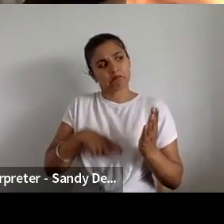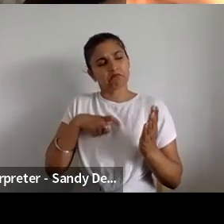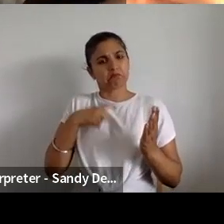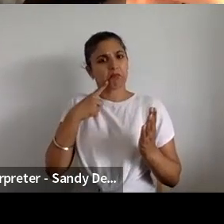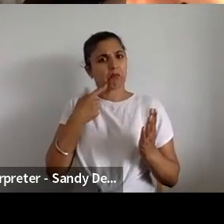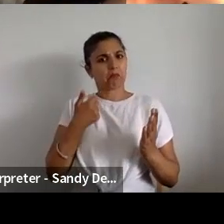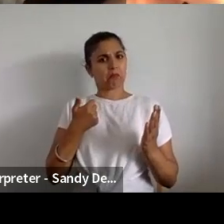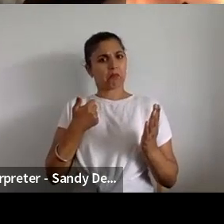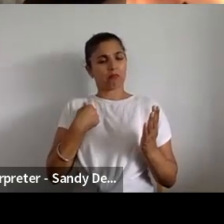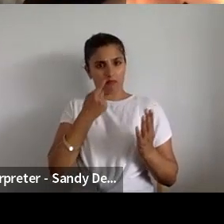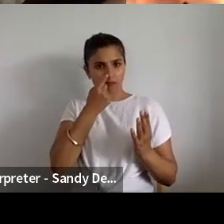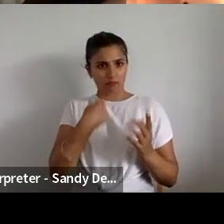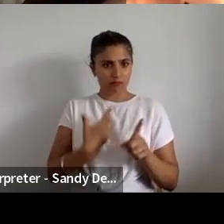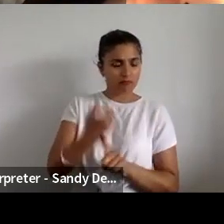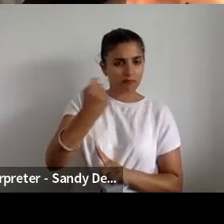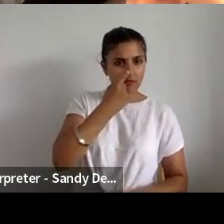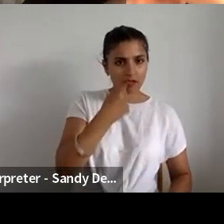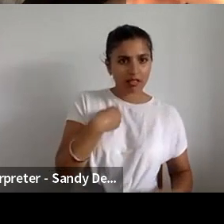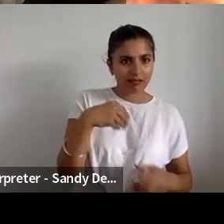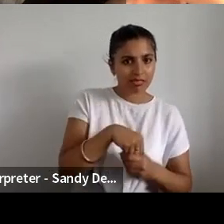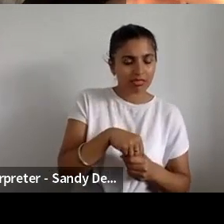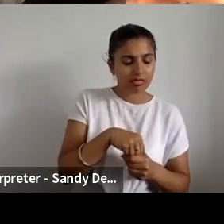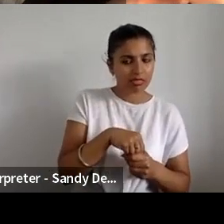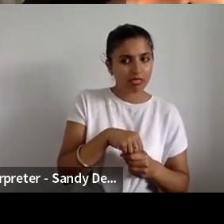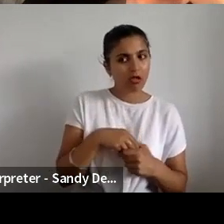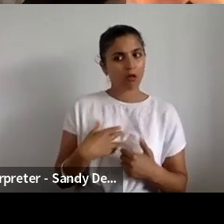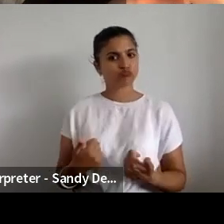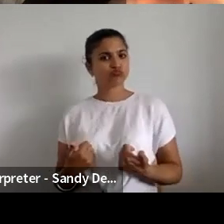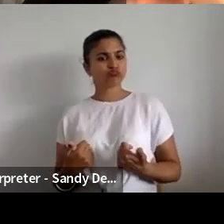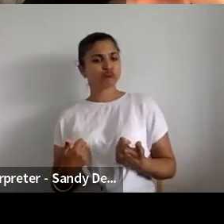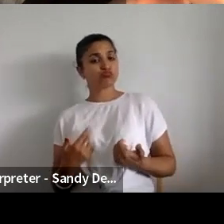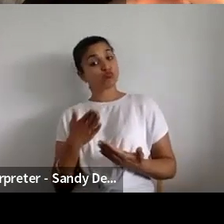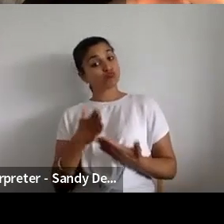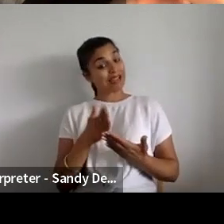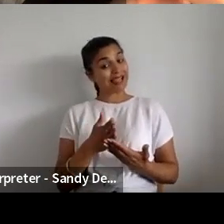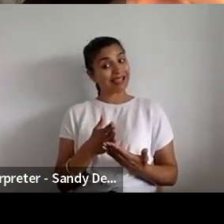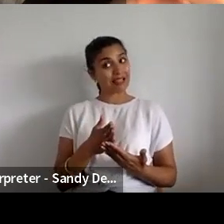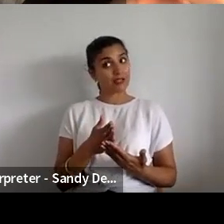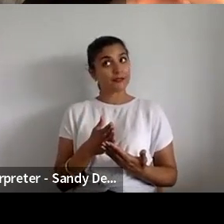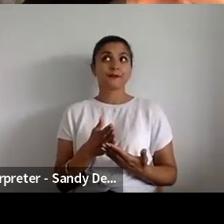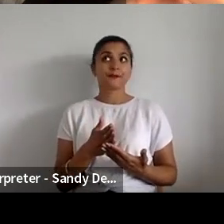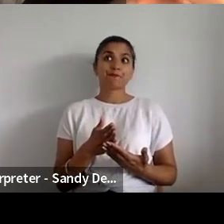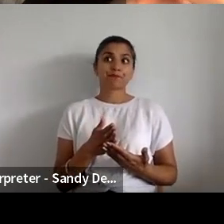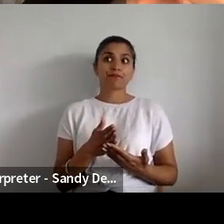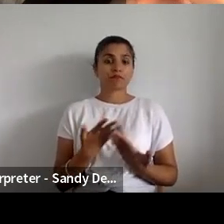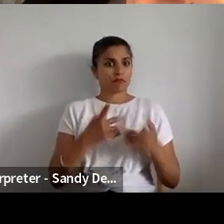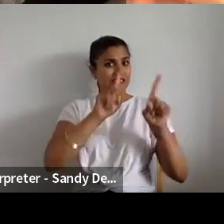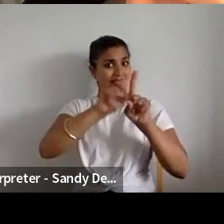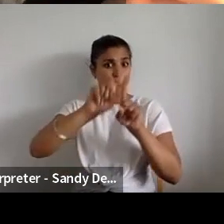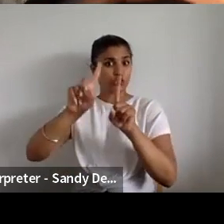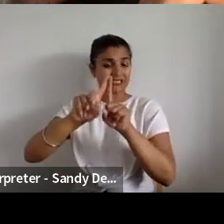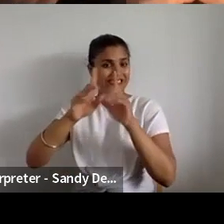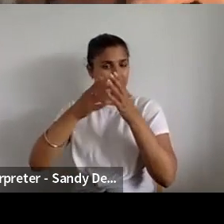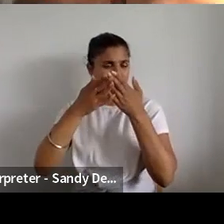securing the resource through the system we have we have set up. So it did increase the diversity of the applicants